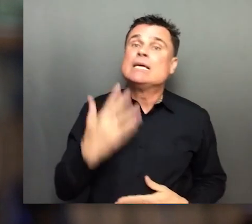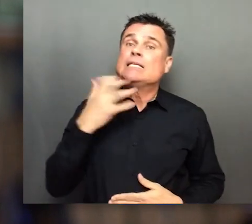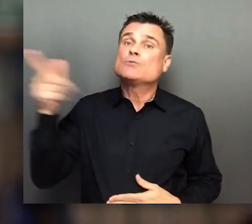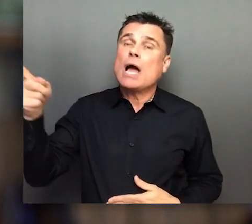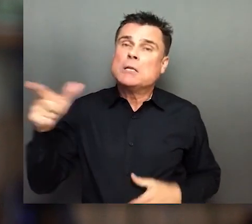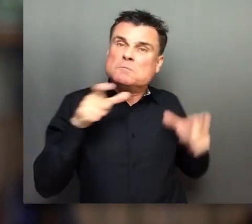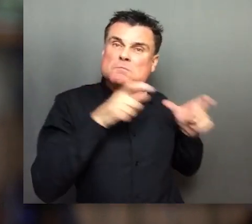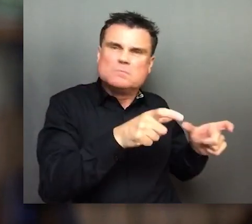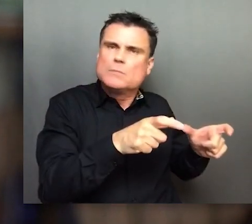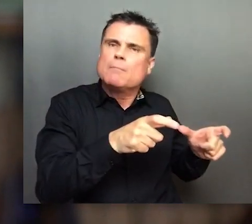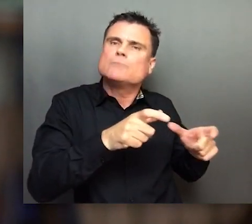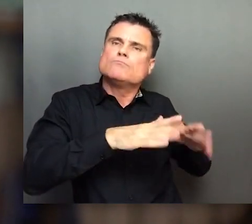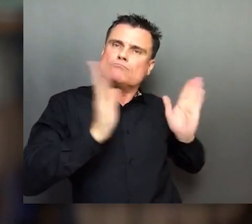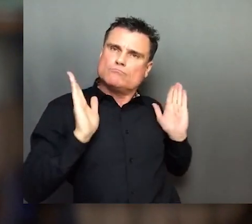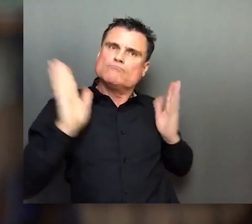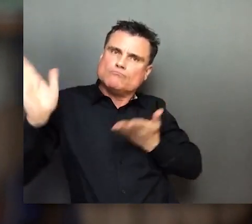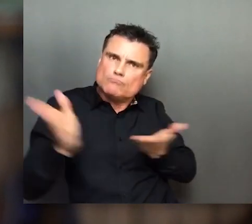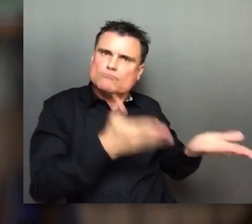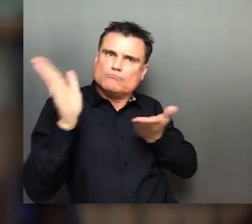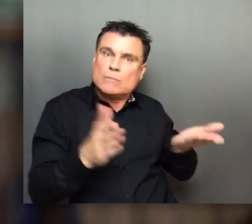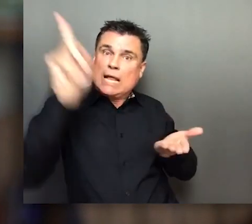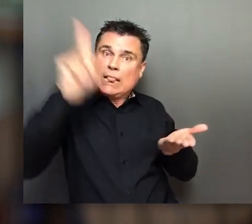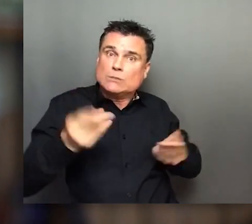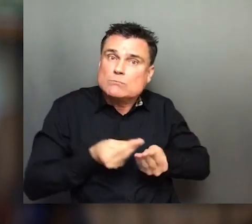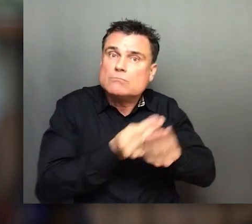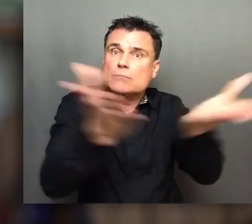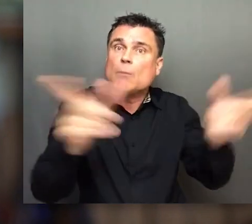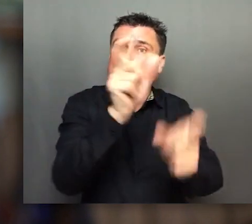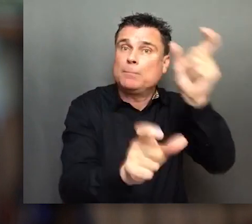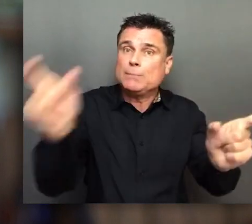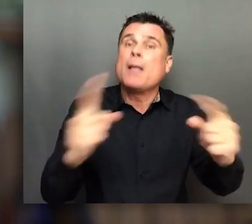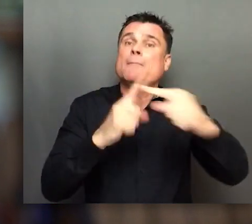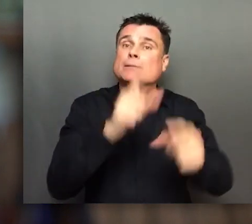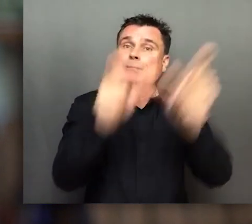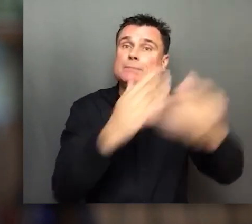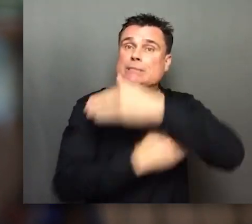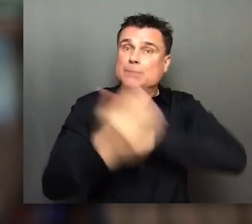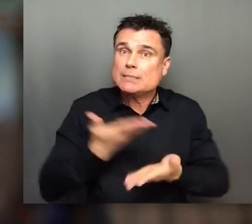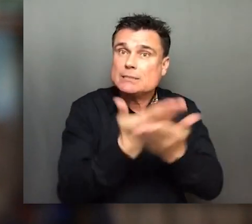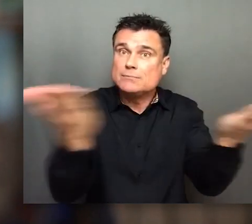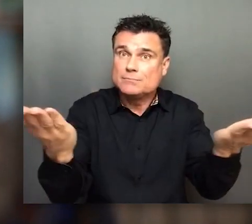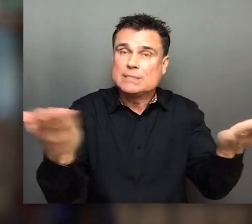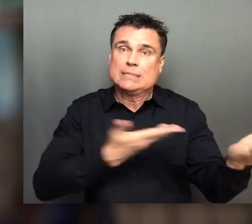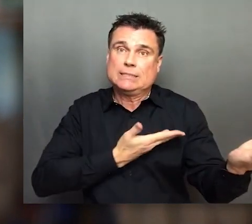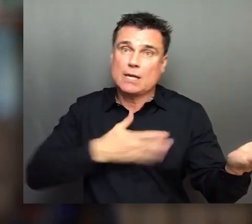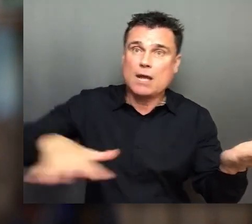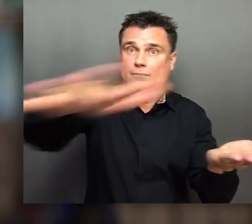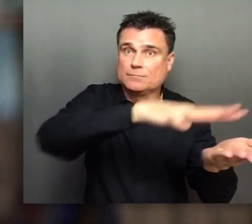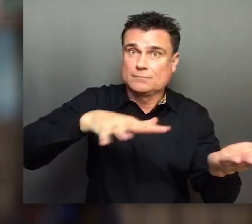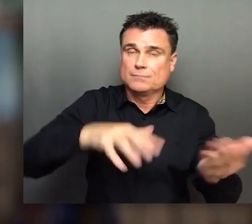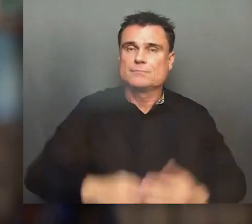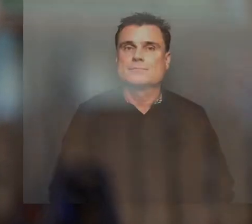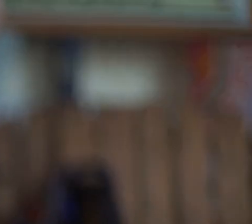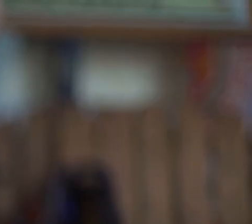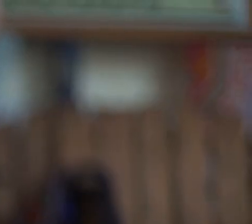end its closure of Gaza and ensure the supply of electricity is enough to meet the needs of Gaza's population, including people